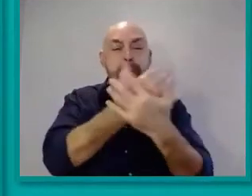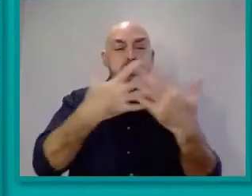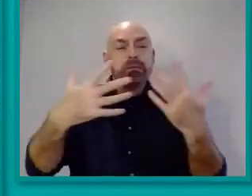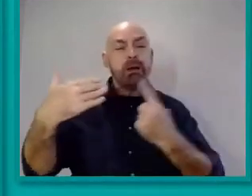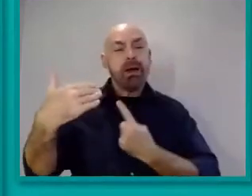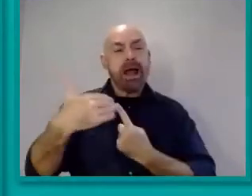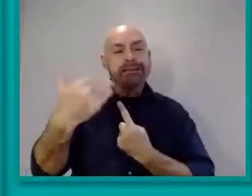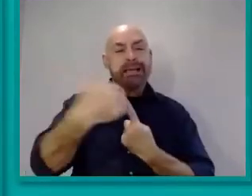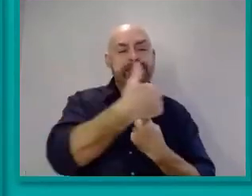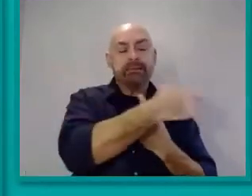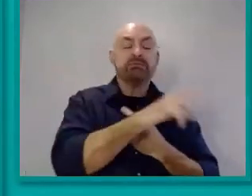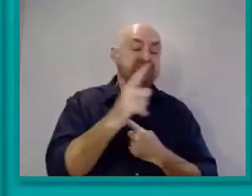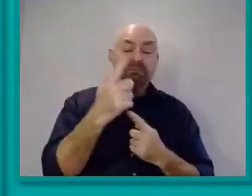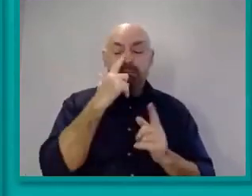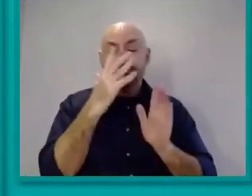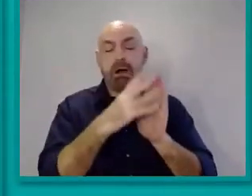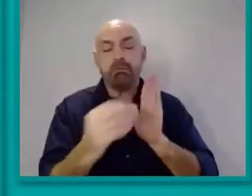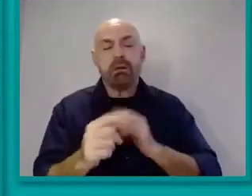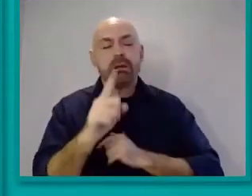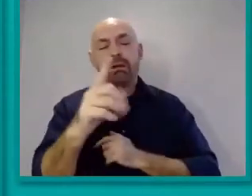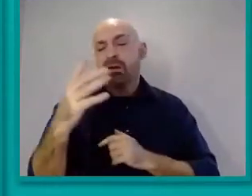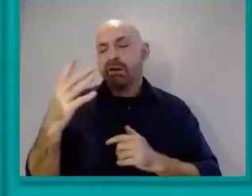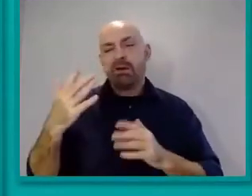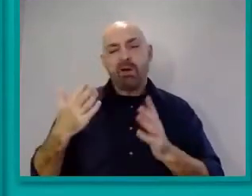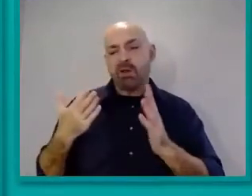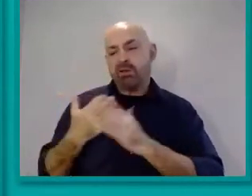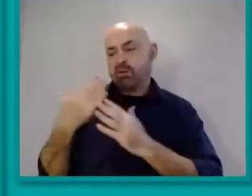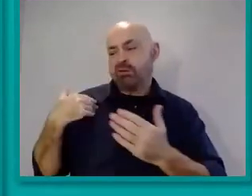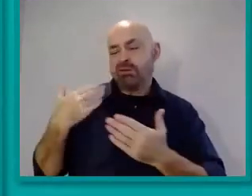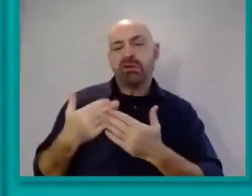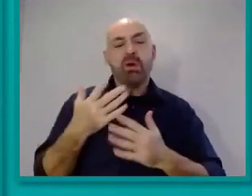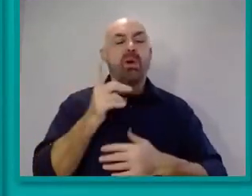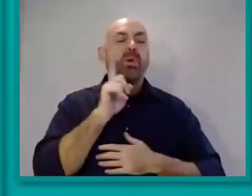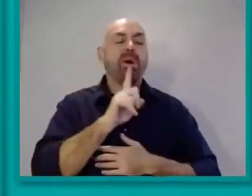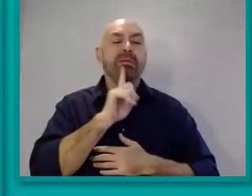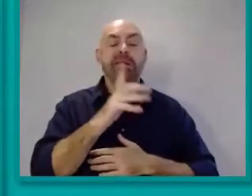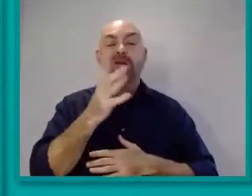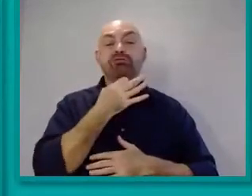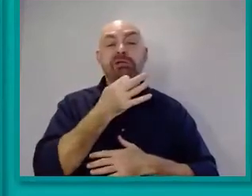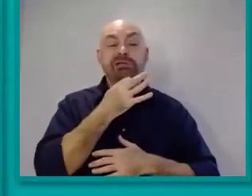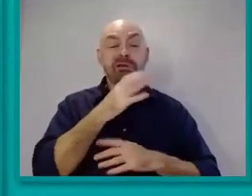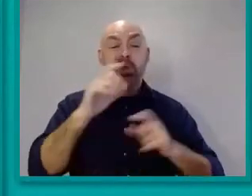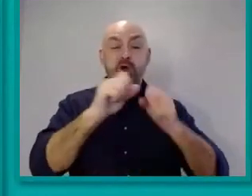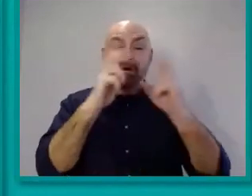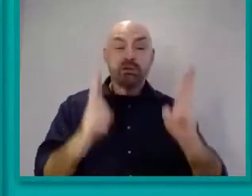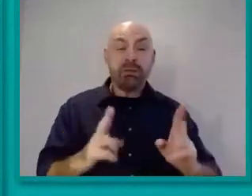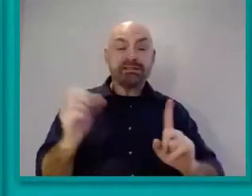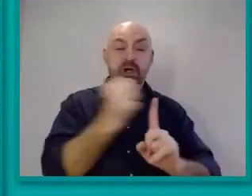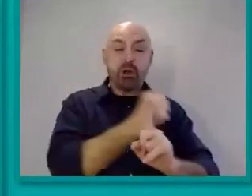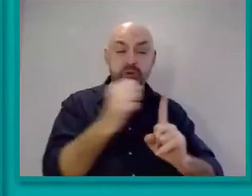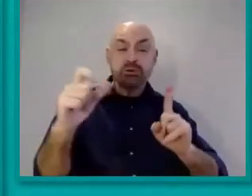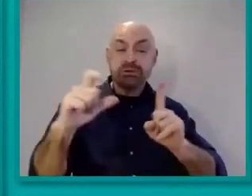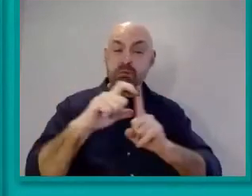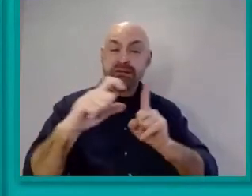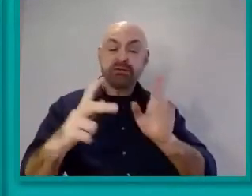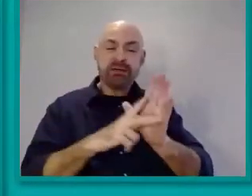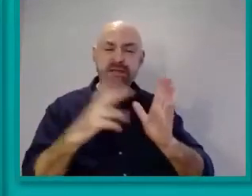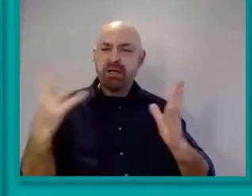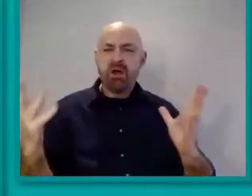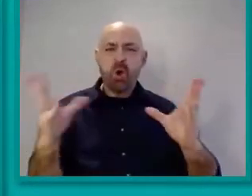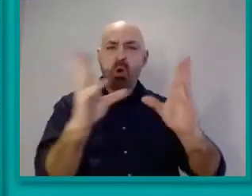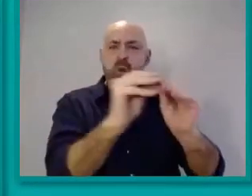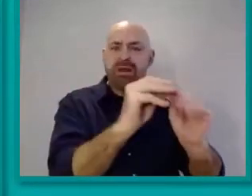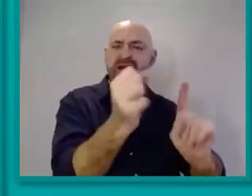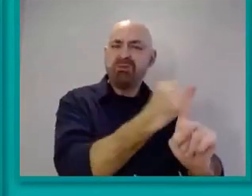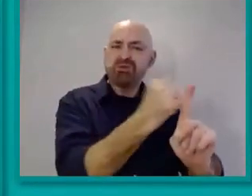For example, during the pandemic, women at risk of domestic abuse have also been isolated with their abuser. As a